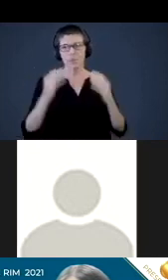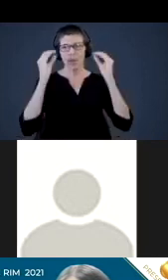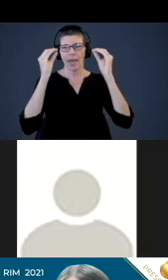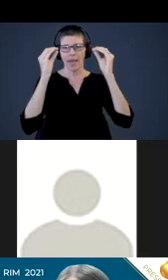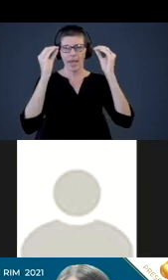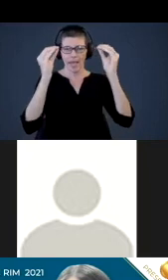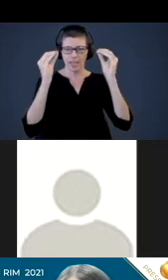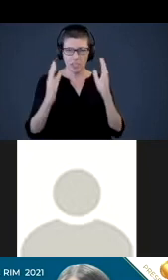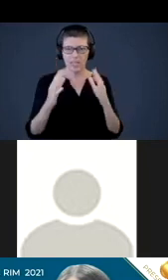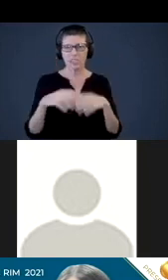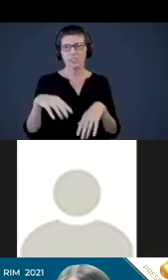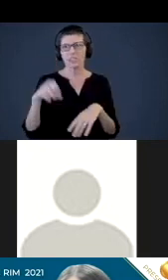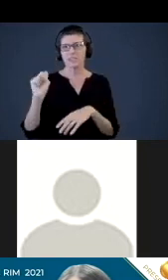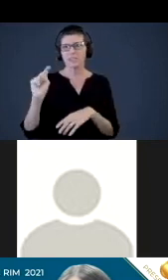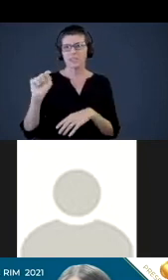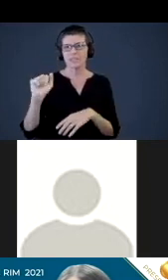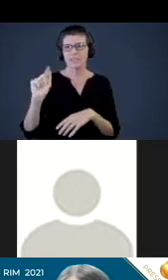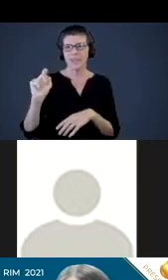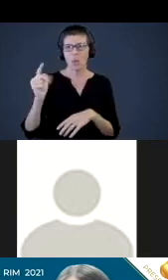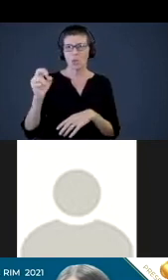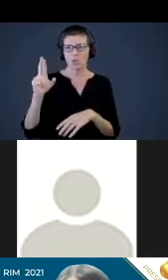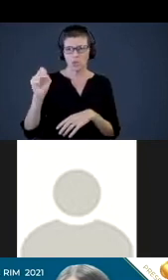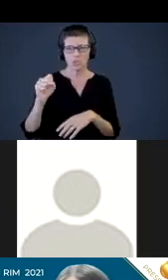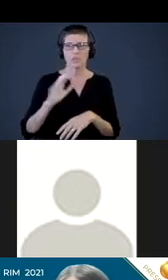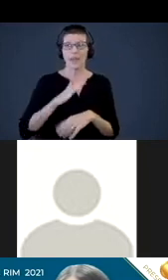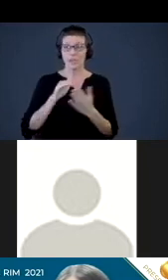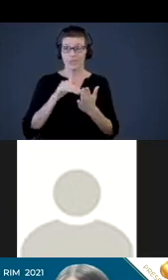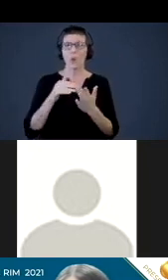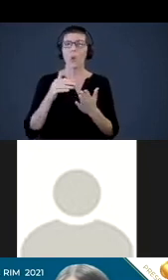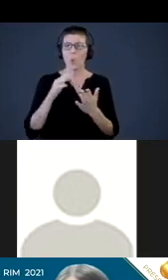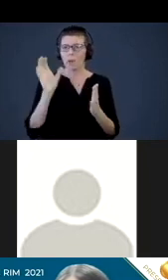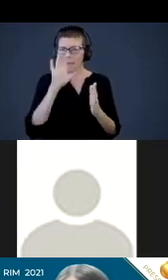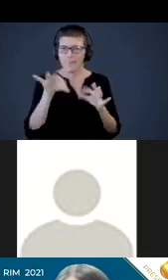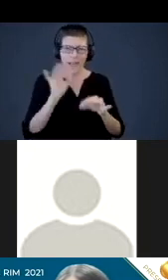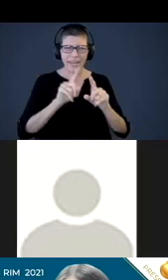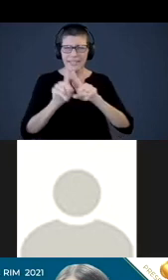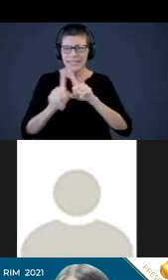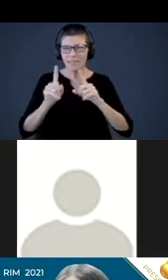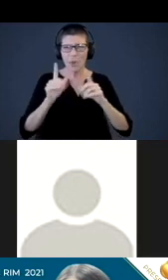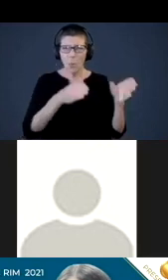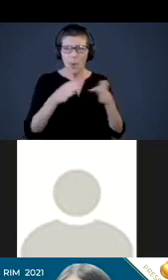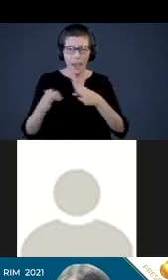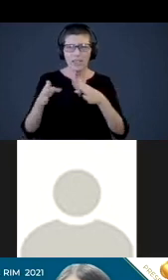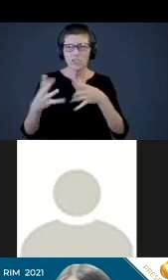stakeholders, even our center are finding innovative ways to engage folks, even virtually.